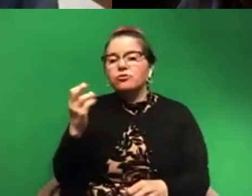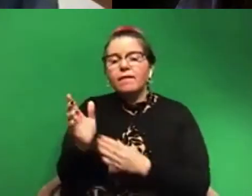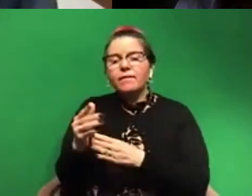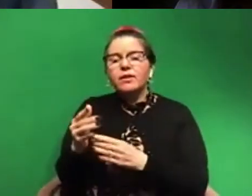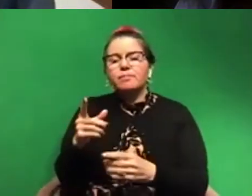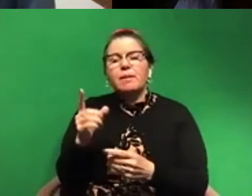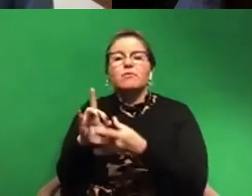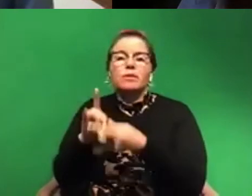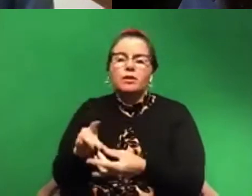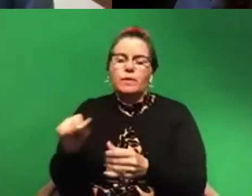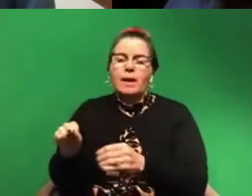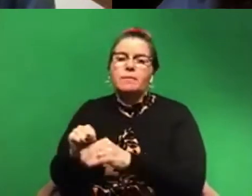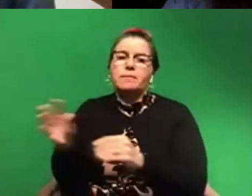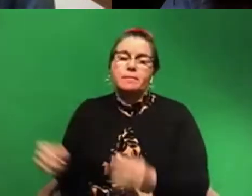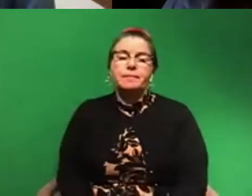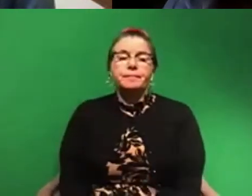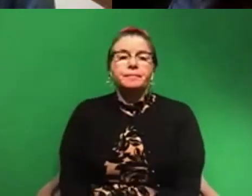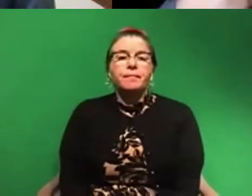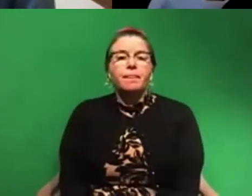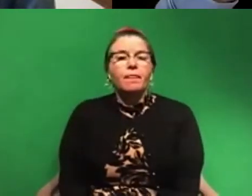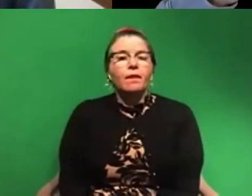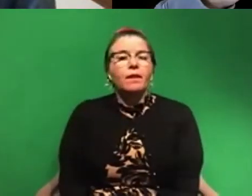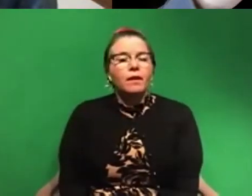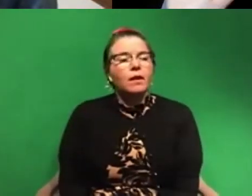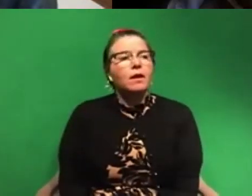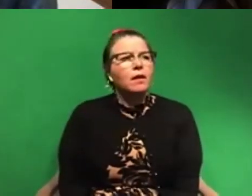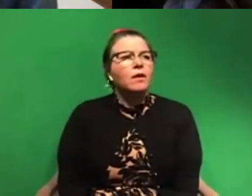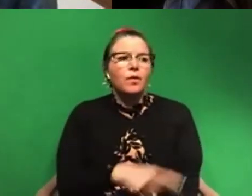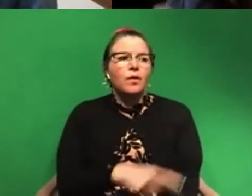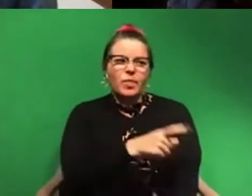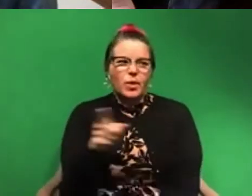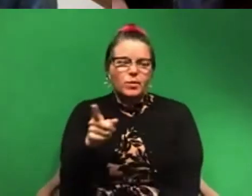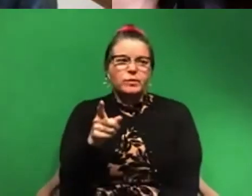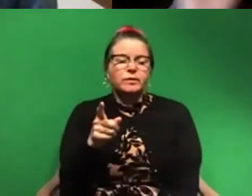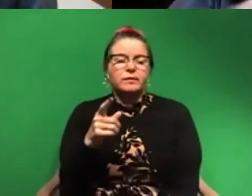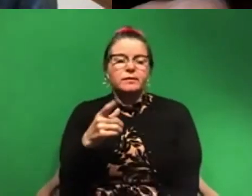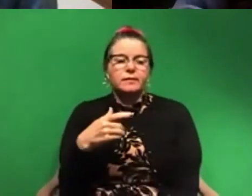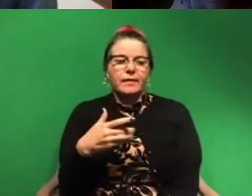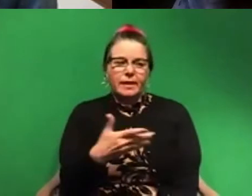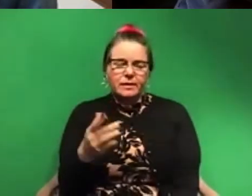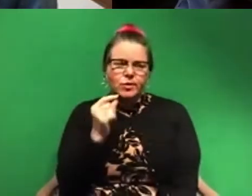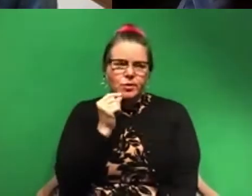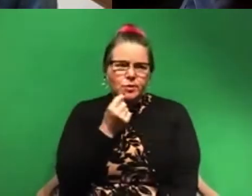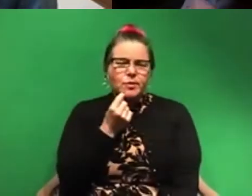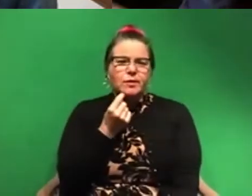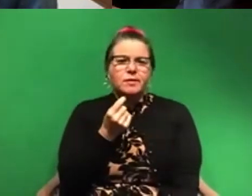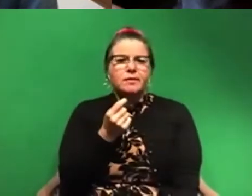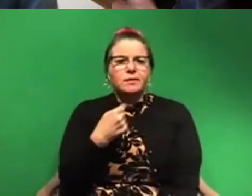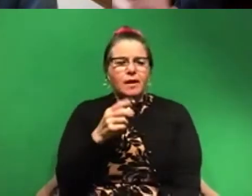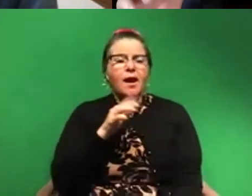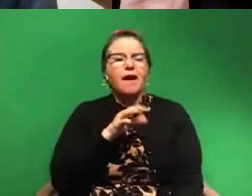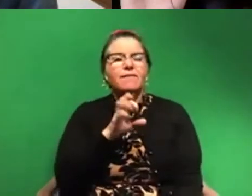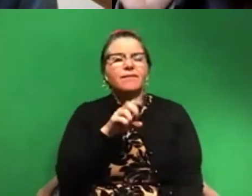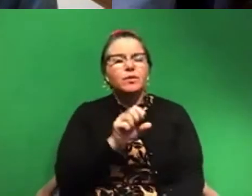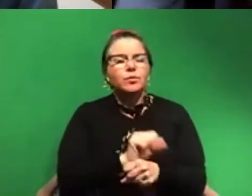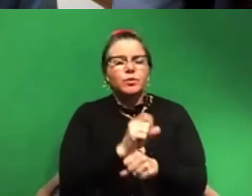Yeah, those animals, those organisms are so, so cool. They're, uh, when I was doing field work one time in Belize, I was going out at night, um, cause I was looking for